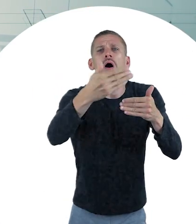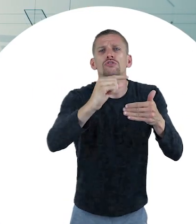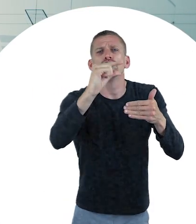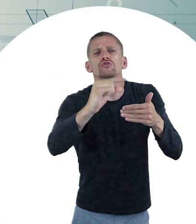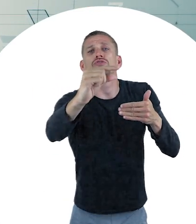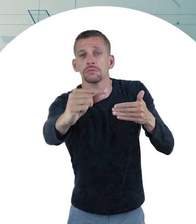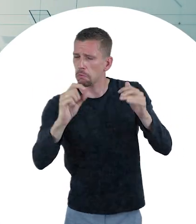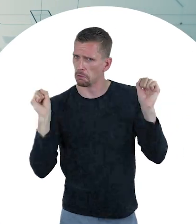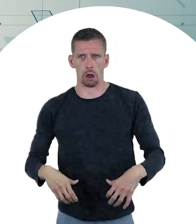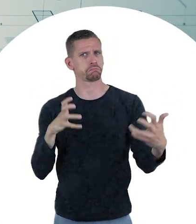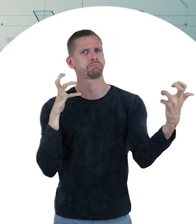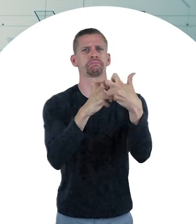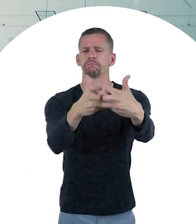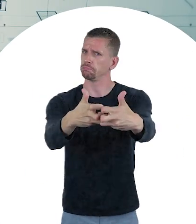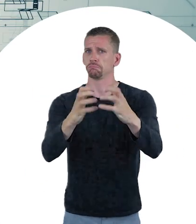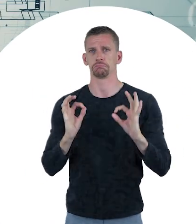with future generations.